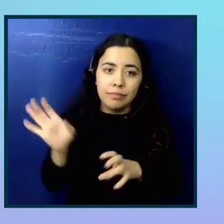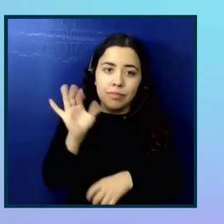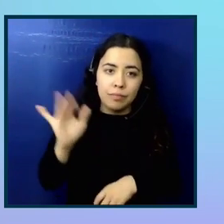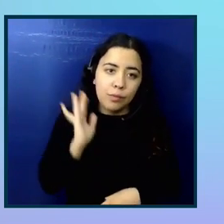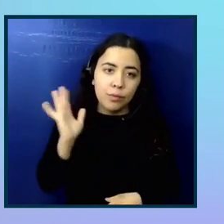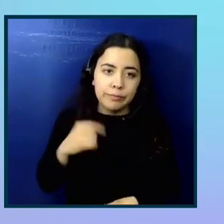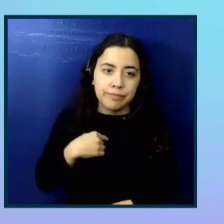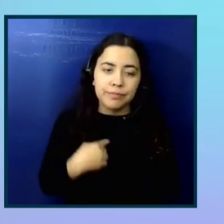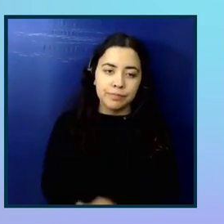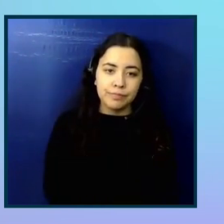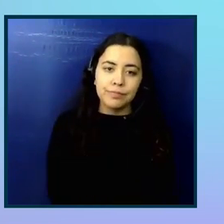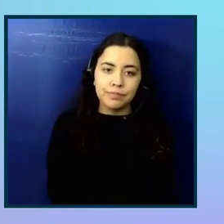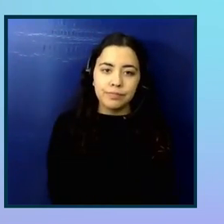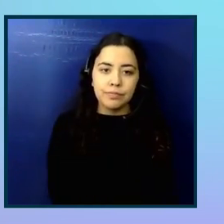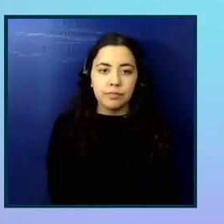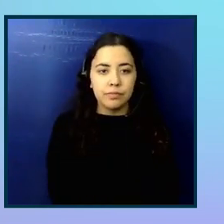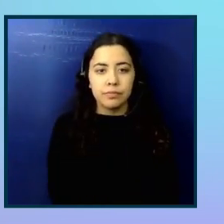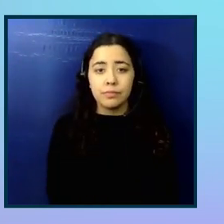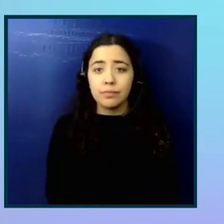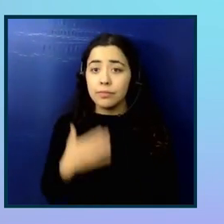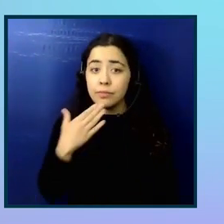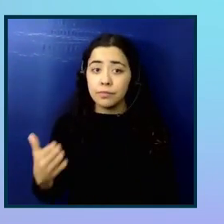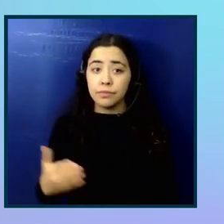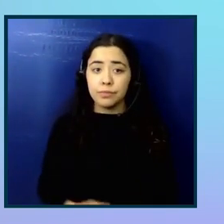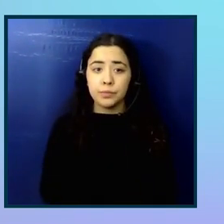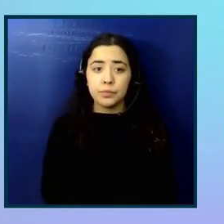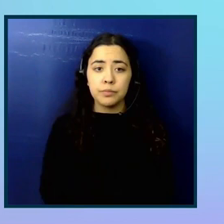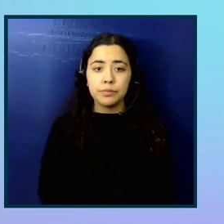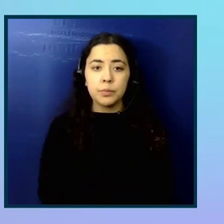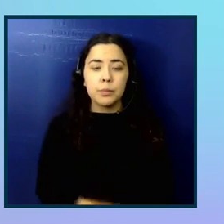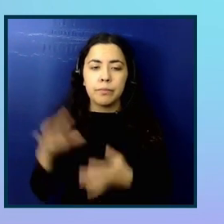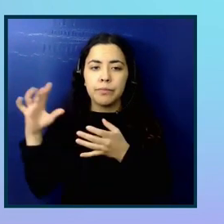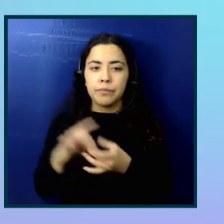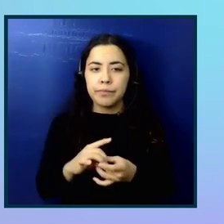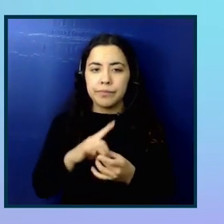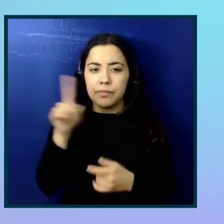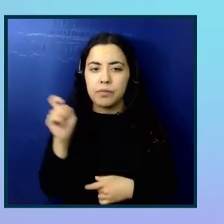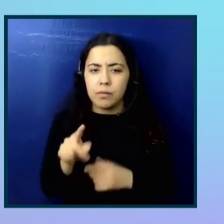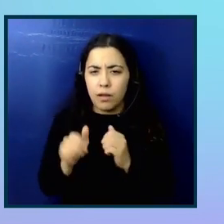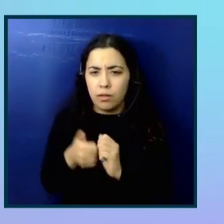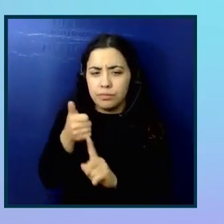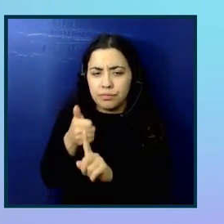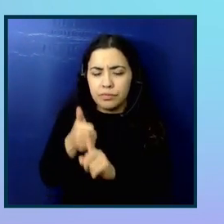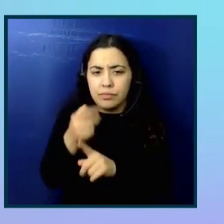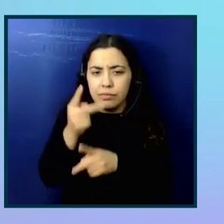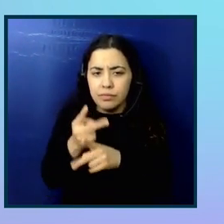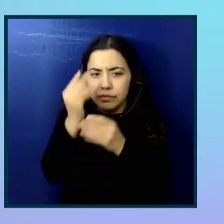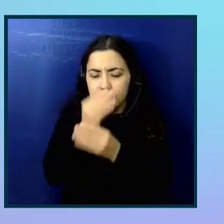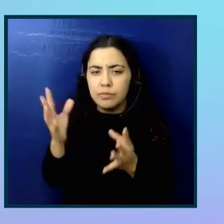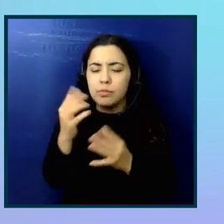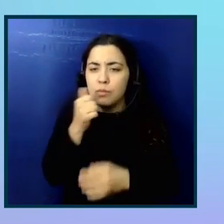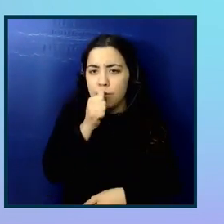Yeah. Awesome. Thank you. And this is somewhat related question is how do you keep data private